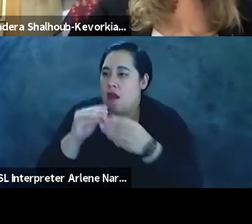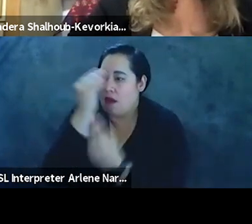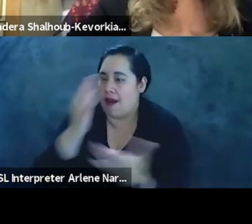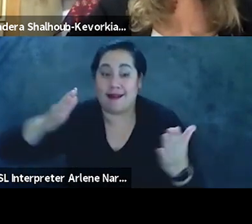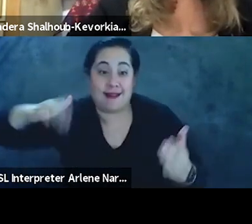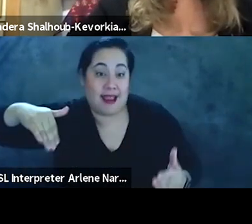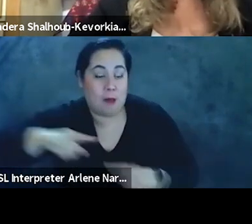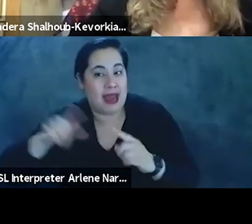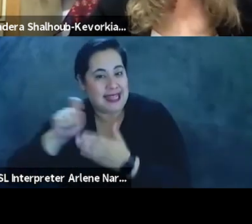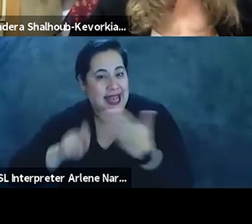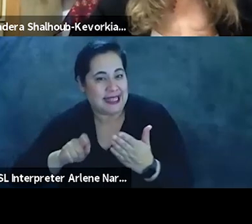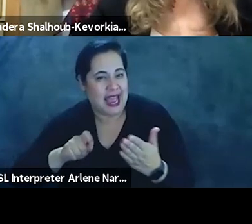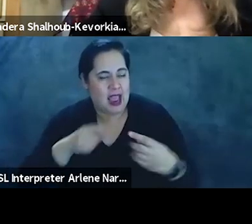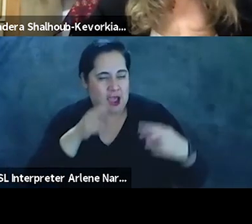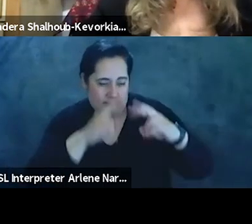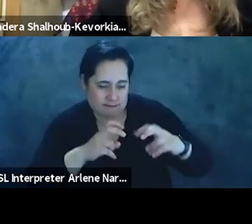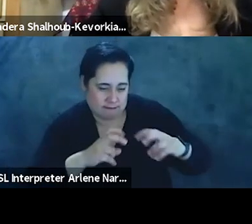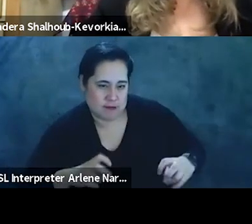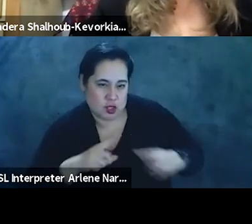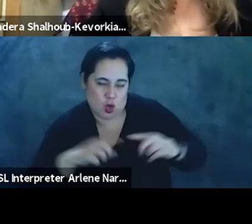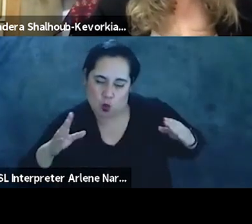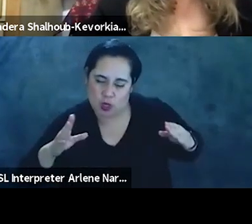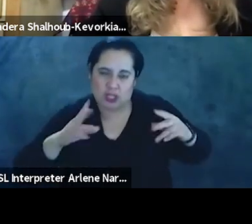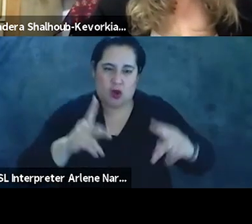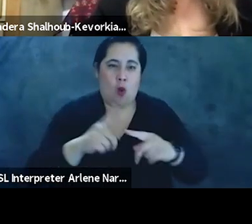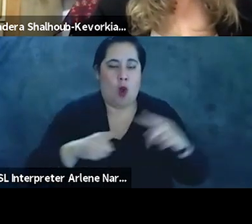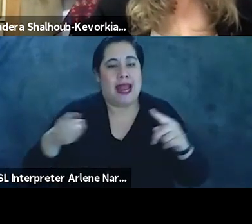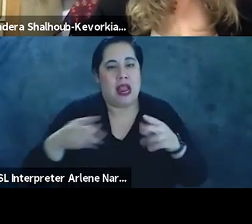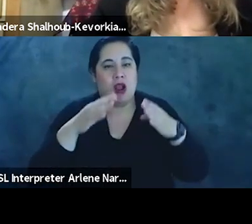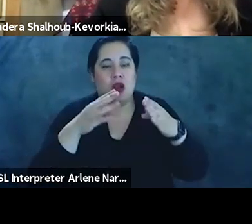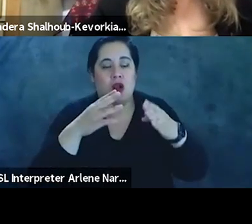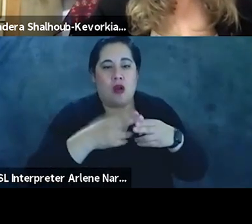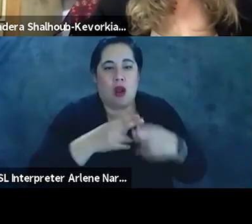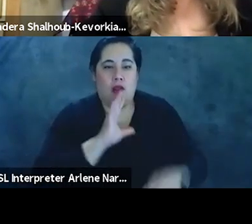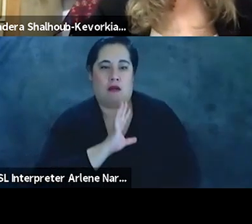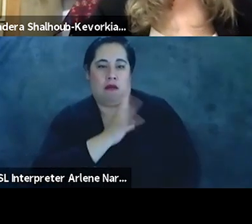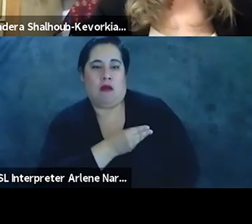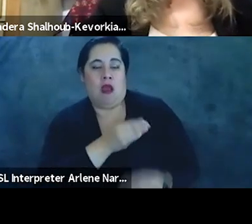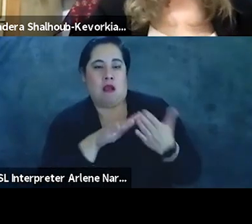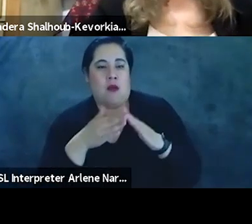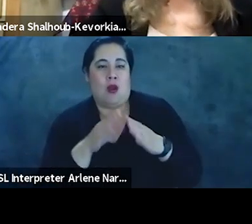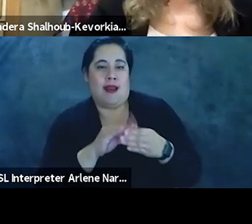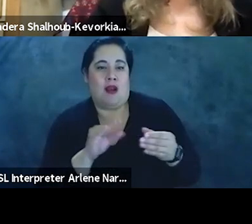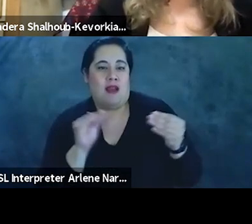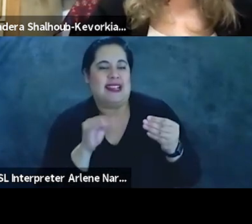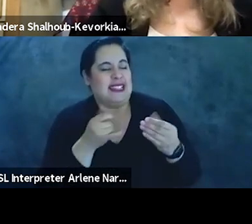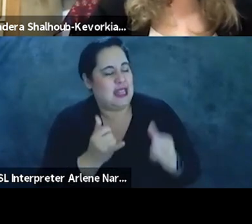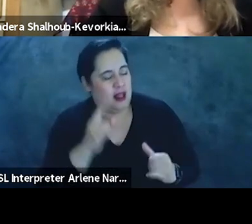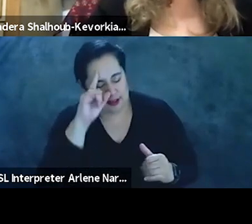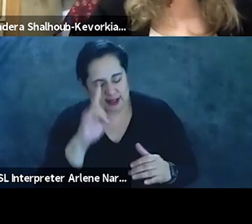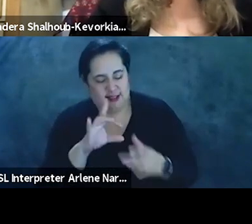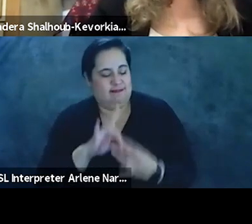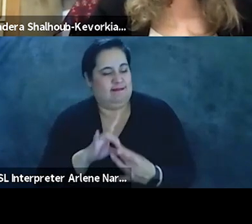diagnosis of the struggle to restore what he called the Palestinian communal narrative as a historical story, unquote, still resonates today.